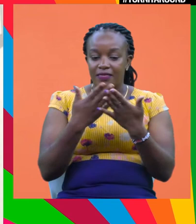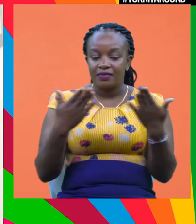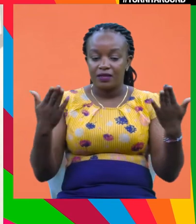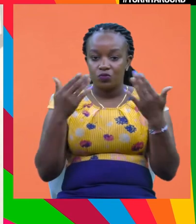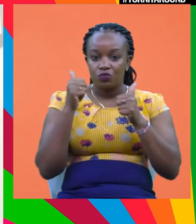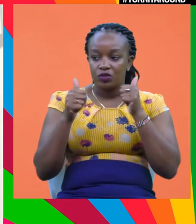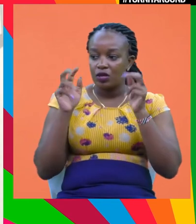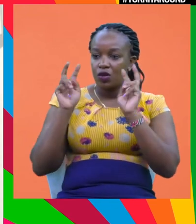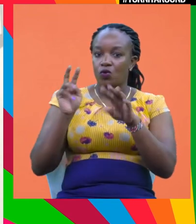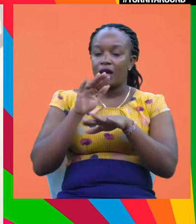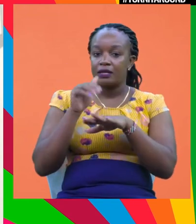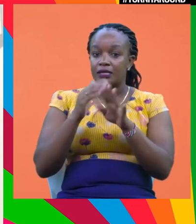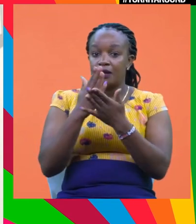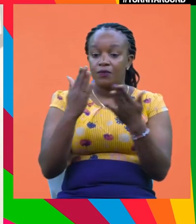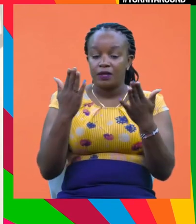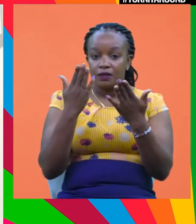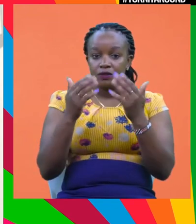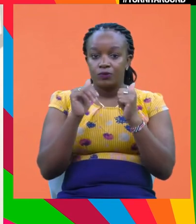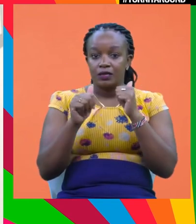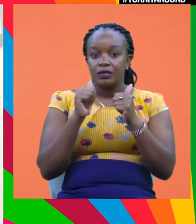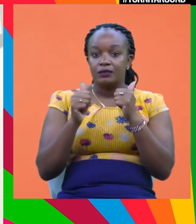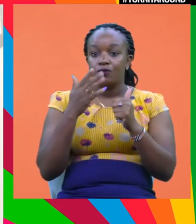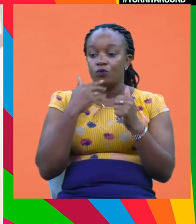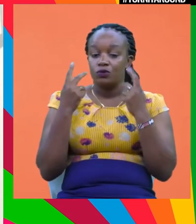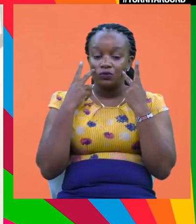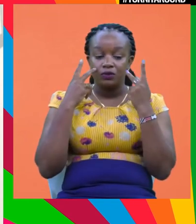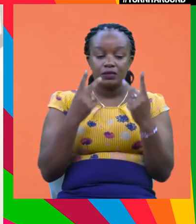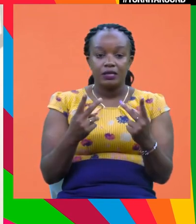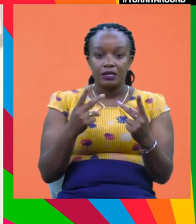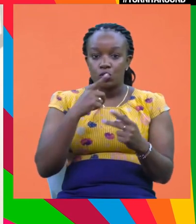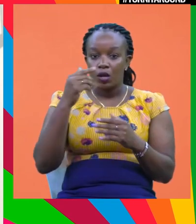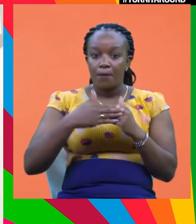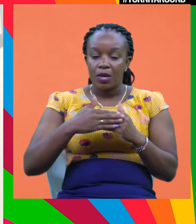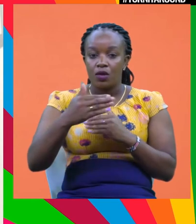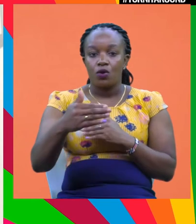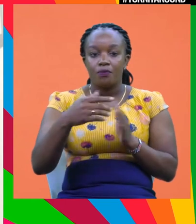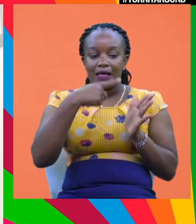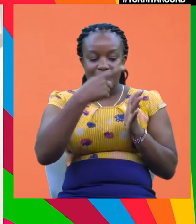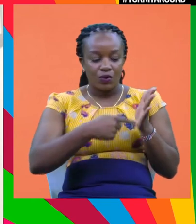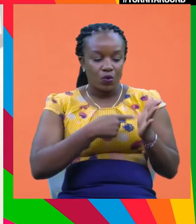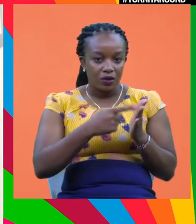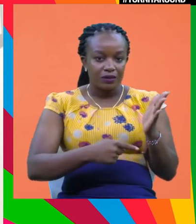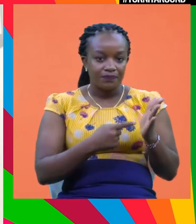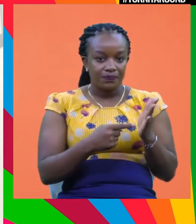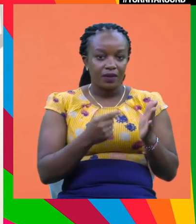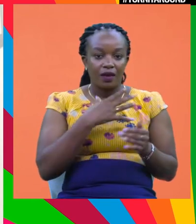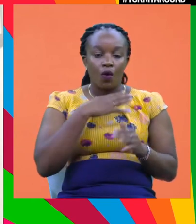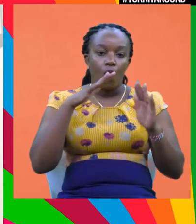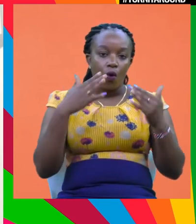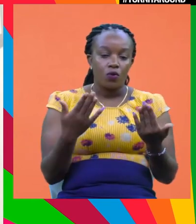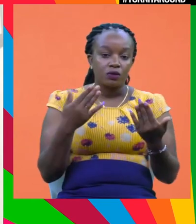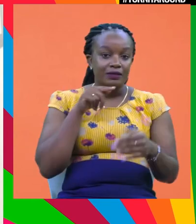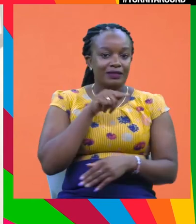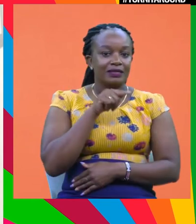that you look at? And so for me, some of the things that I would want to see is, you know, going beyond just reporting, you know, we use this much water